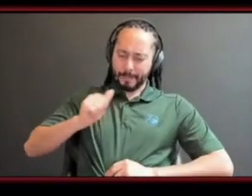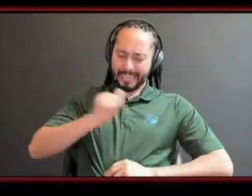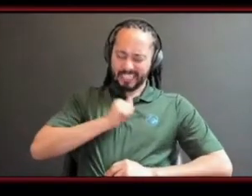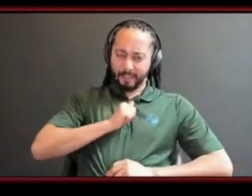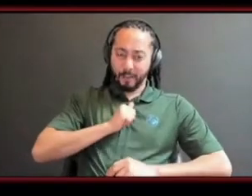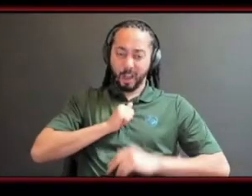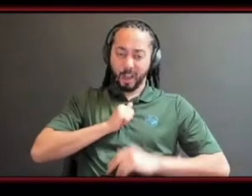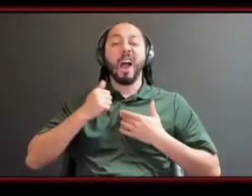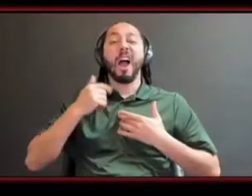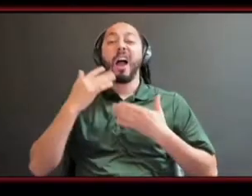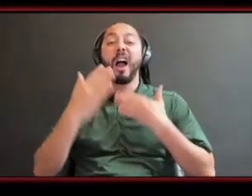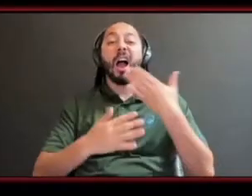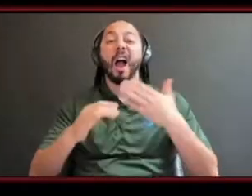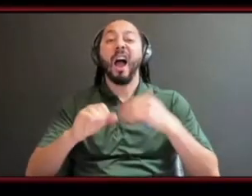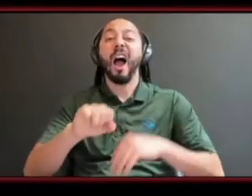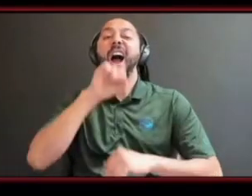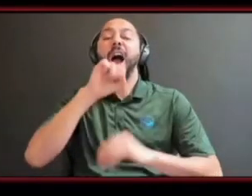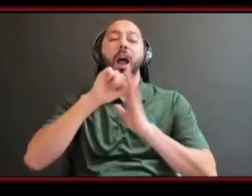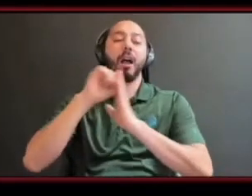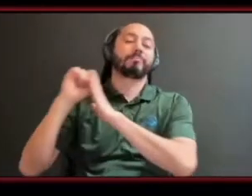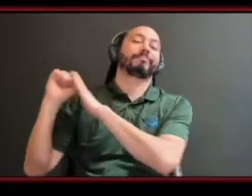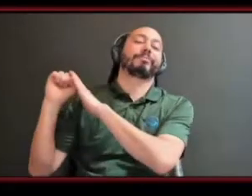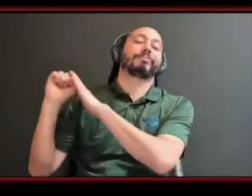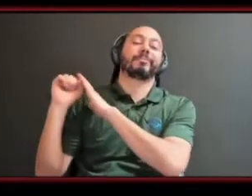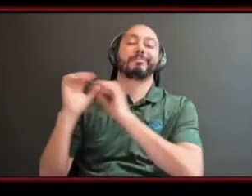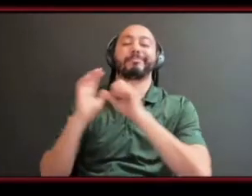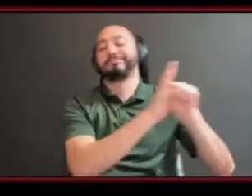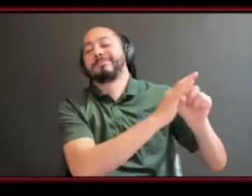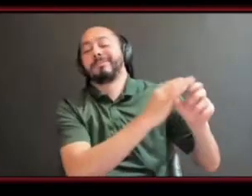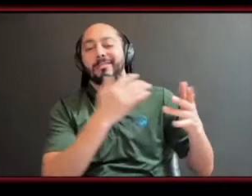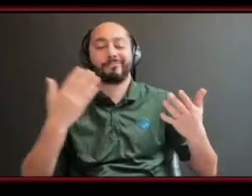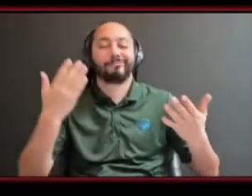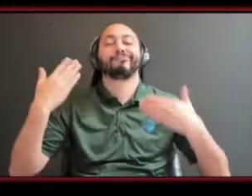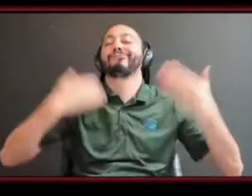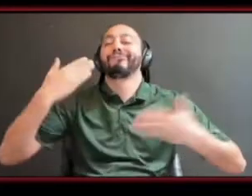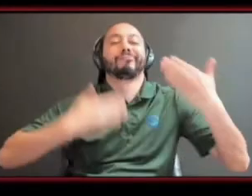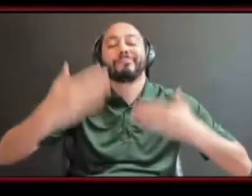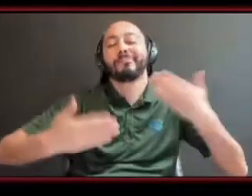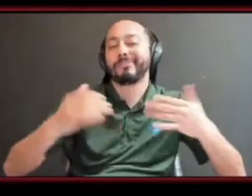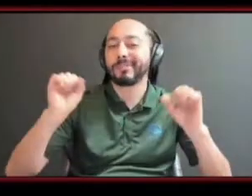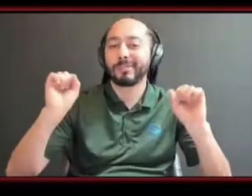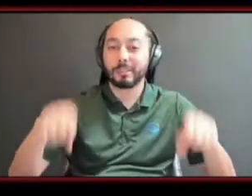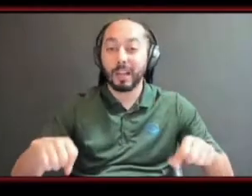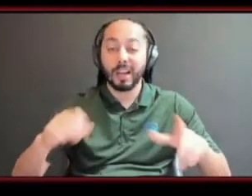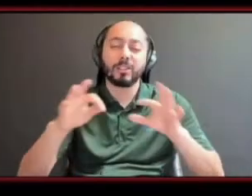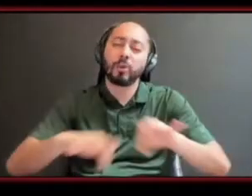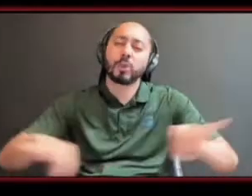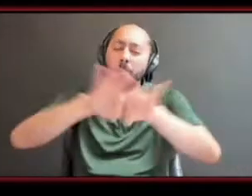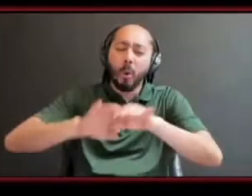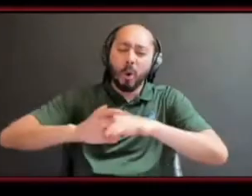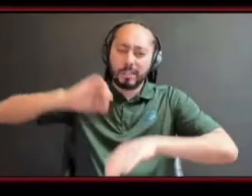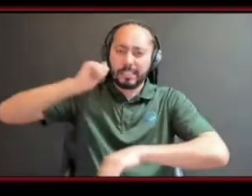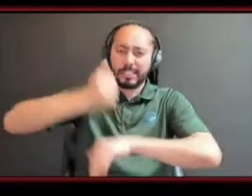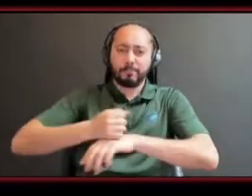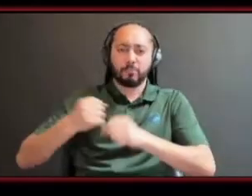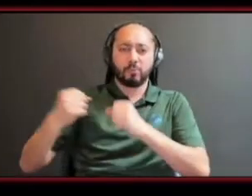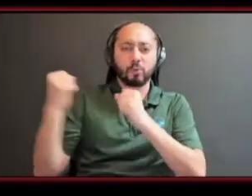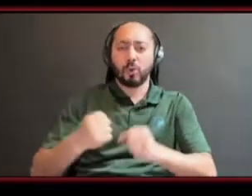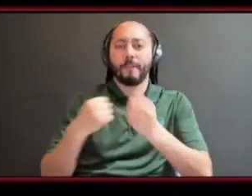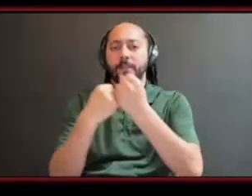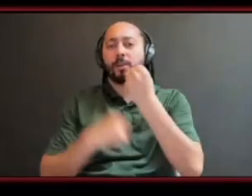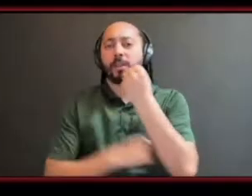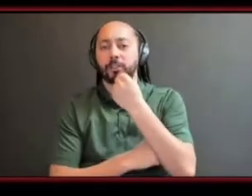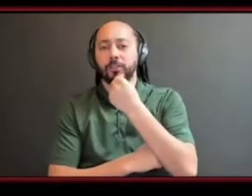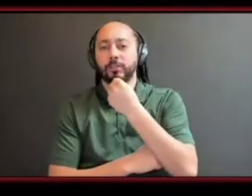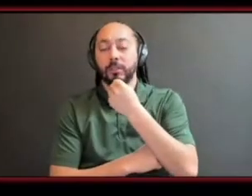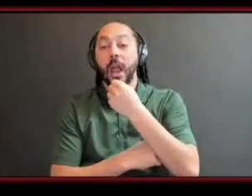to you know slide off your back like water um so for me it's getting a firm foundation and they're going to be days that you're going to crash you're going